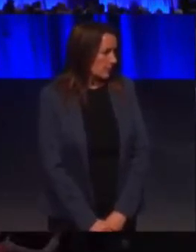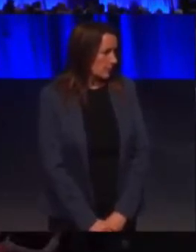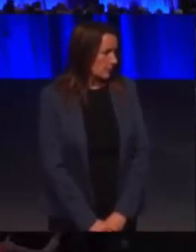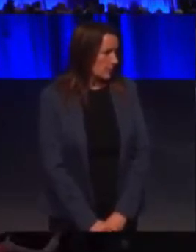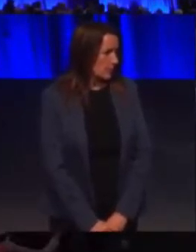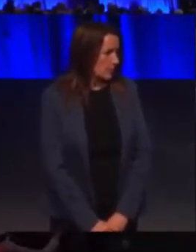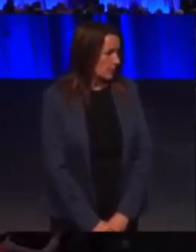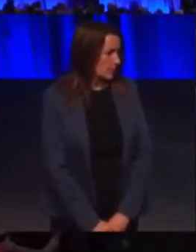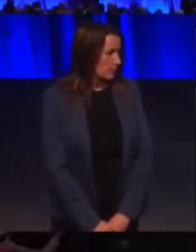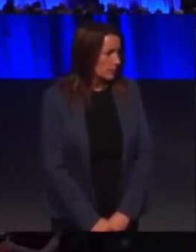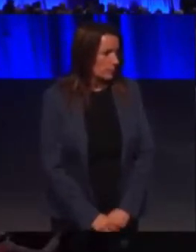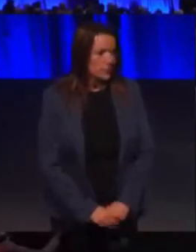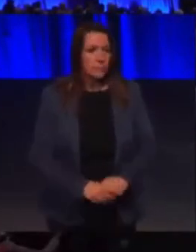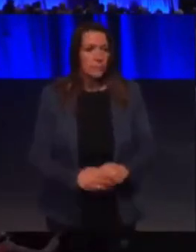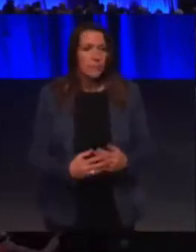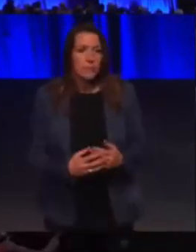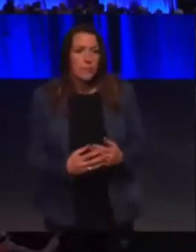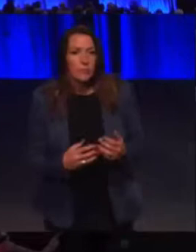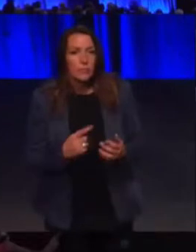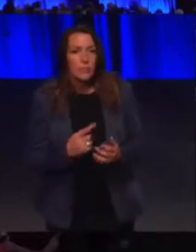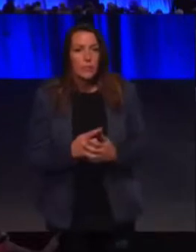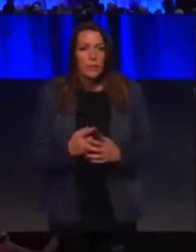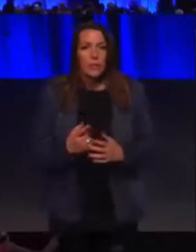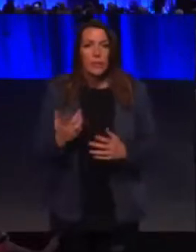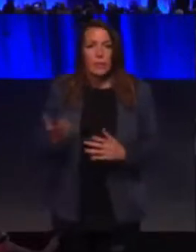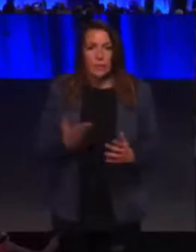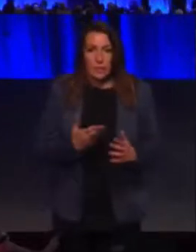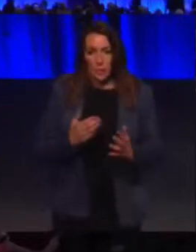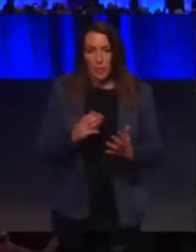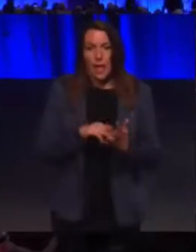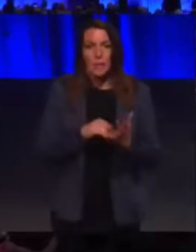Lindsay Johnson to be followed by Kevin Stewart, MSP.